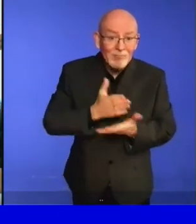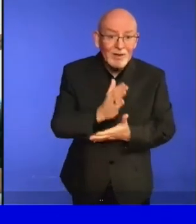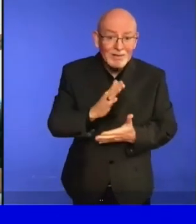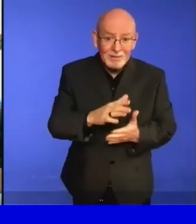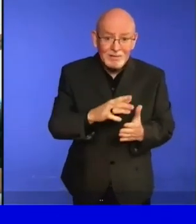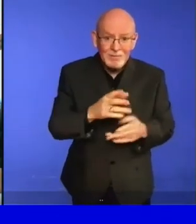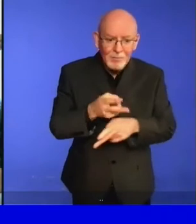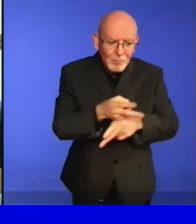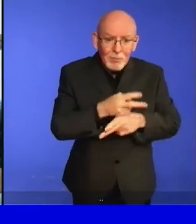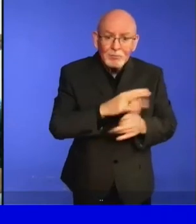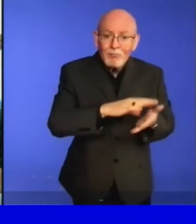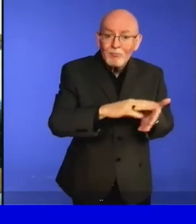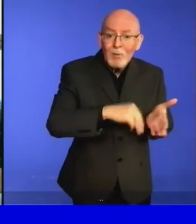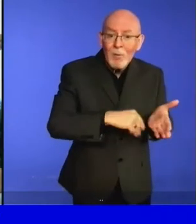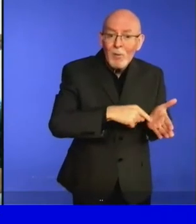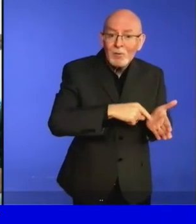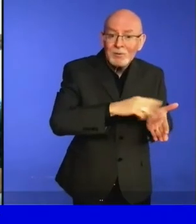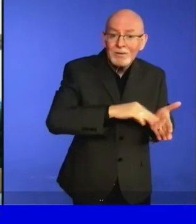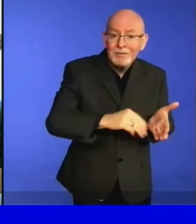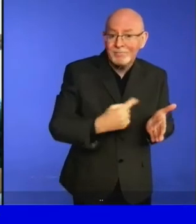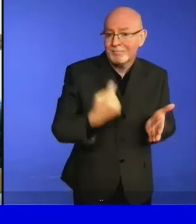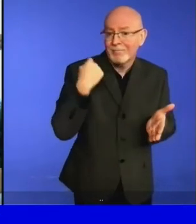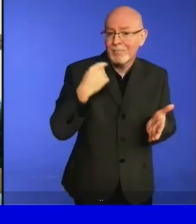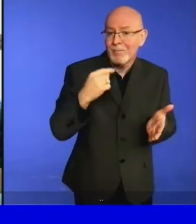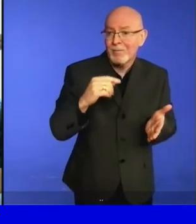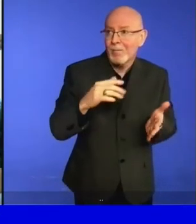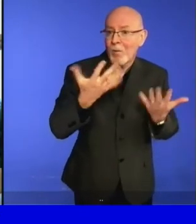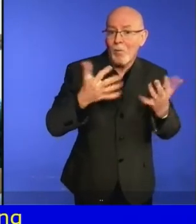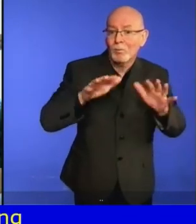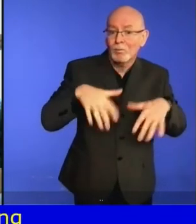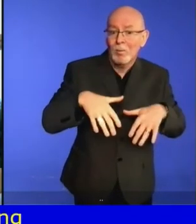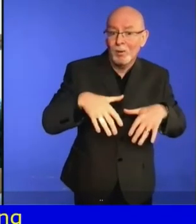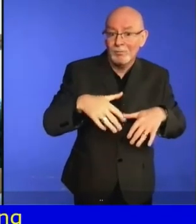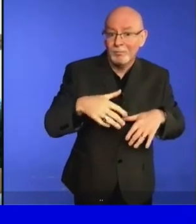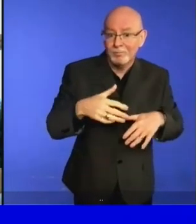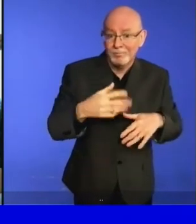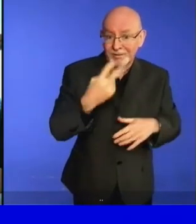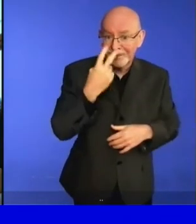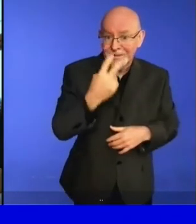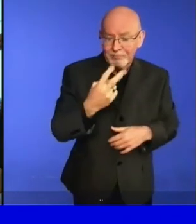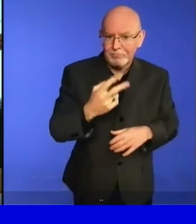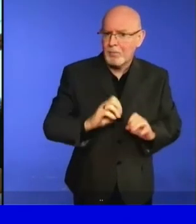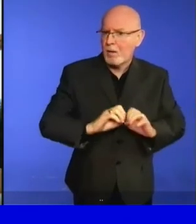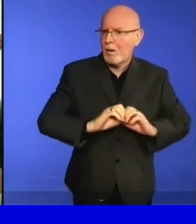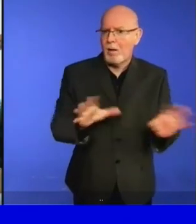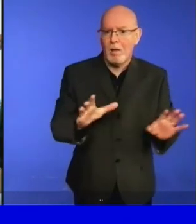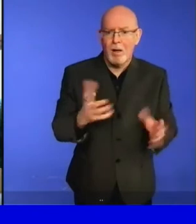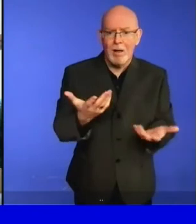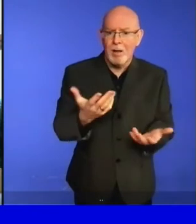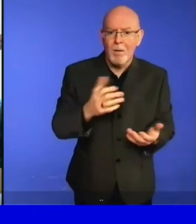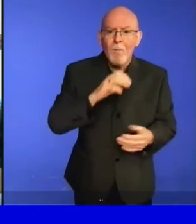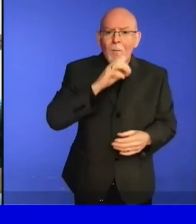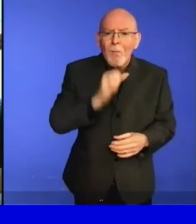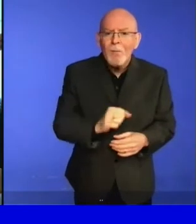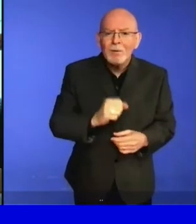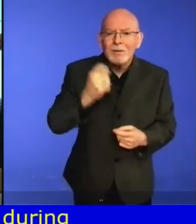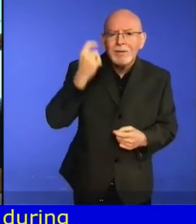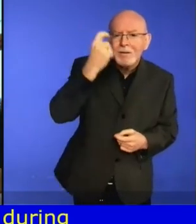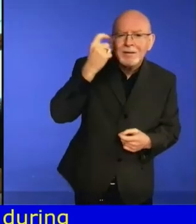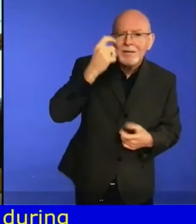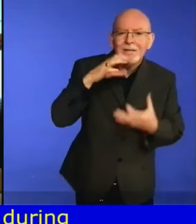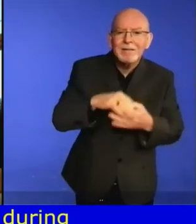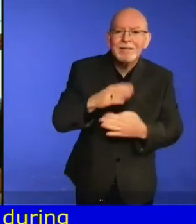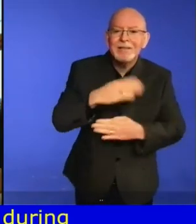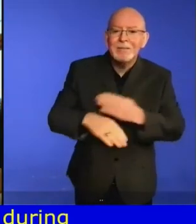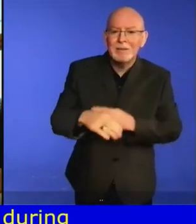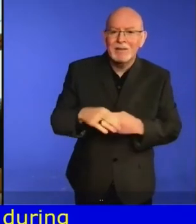the crisis and we've been trying to put it to one side ever since. Looking forward, it's clear that the global